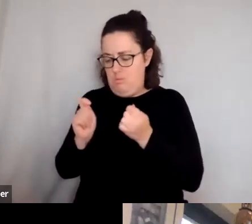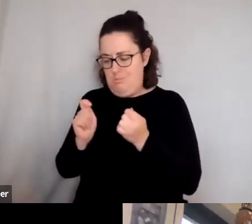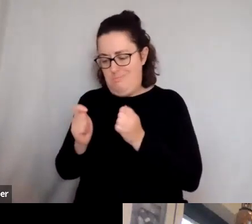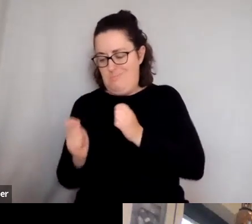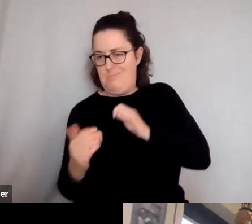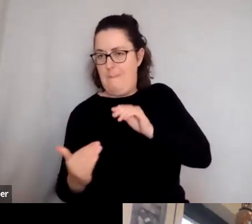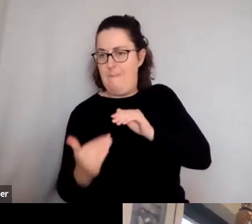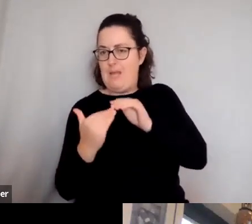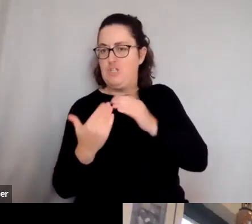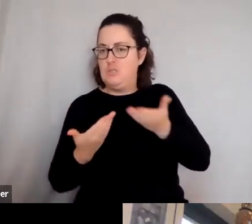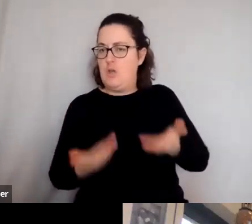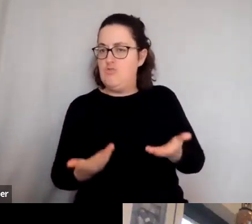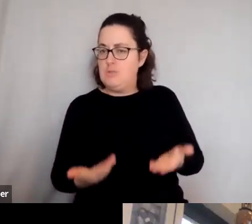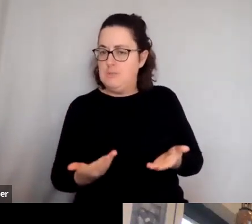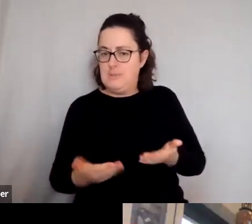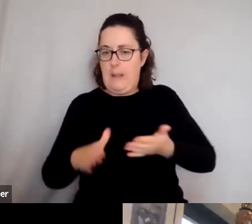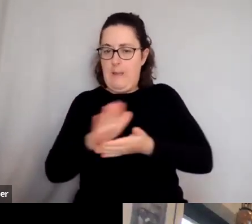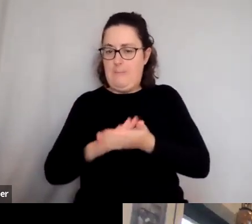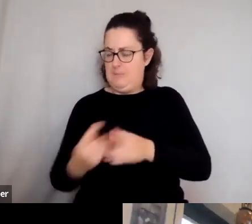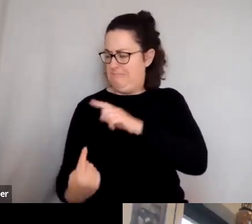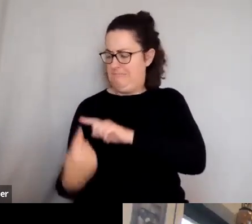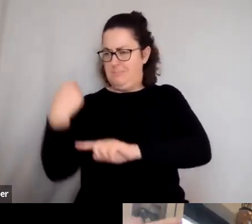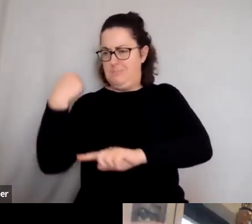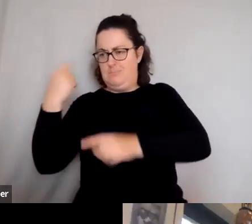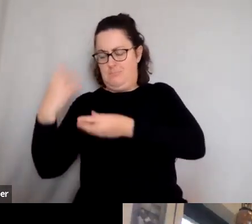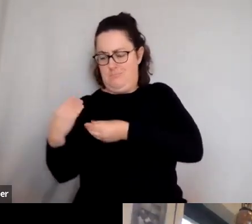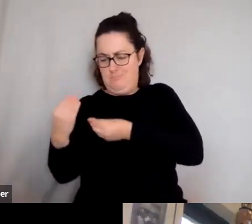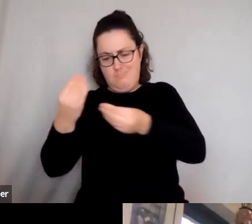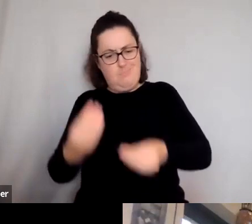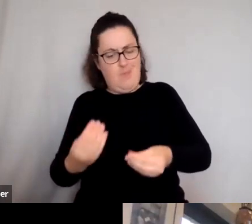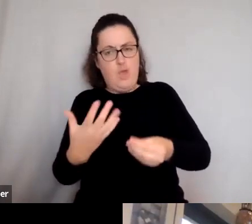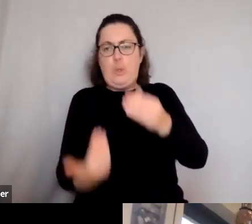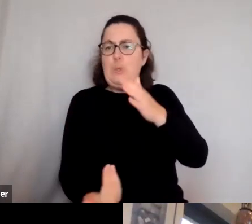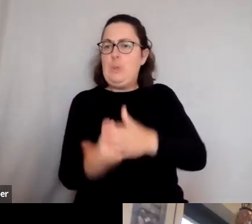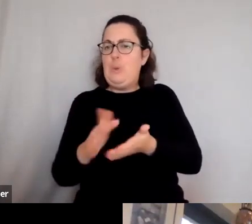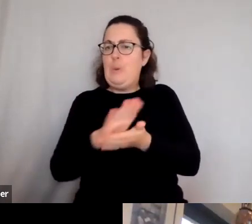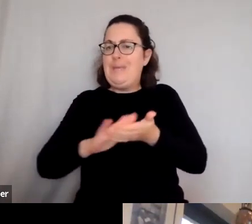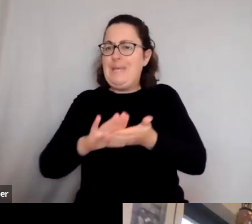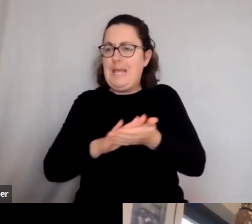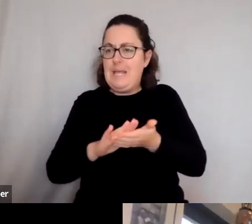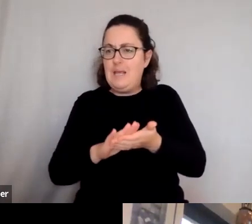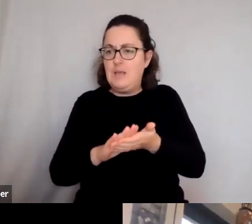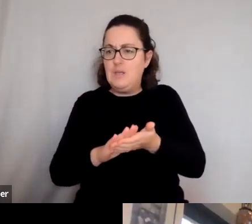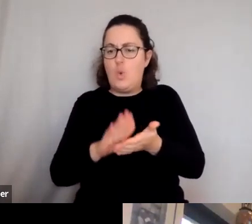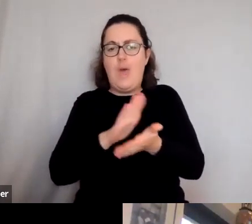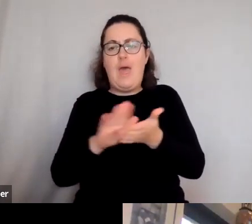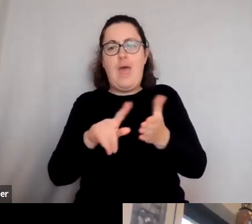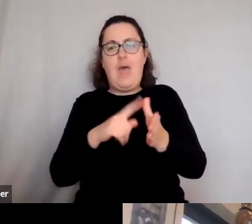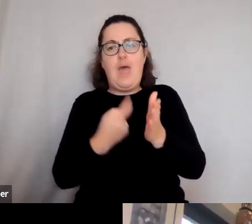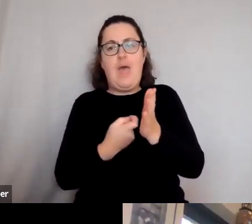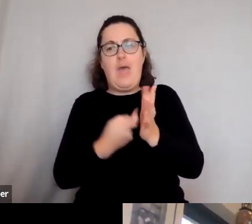you know, and making it mean something in a new way to us. And I'm particularly interested in Harris, because